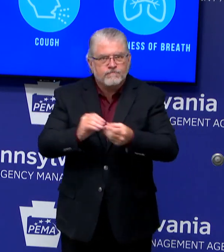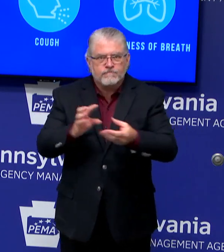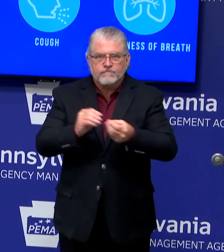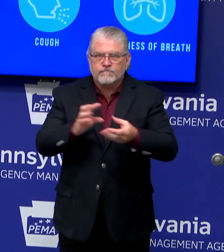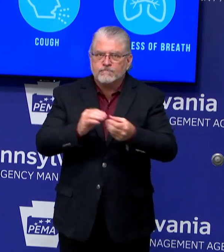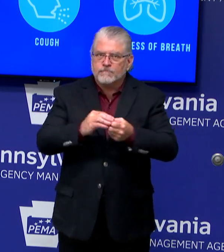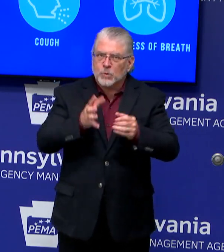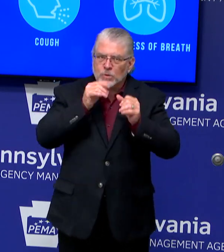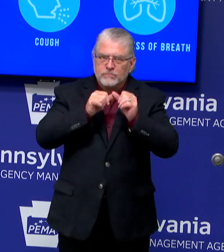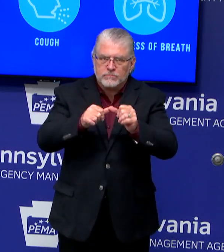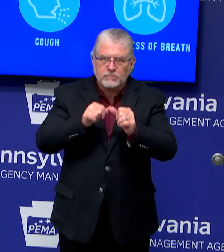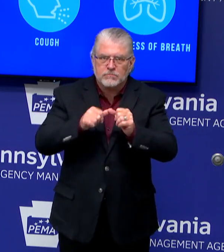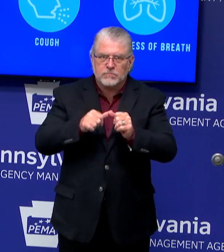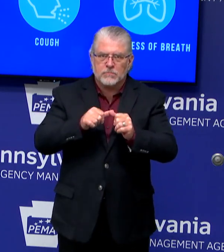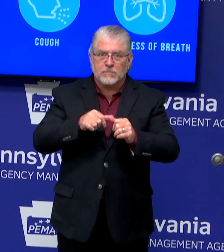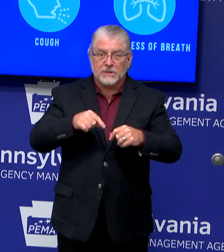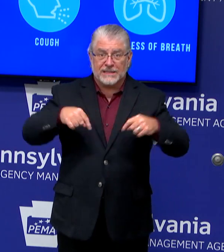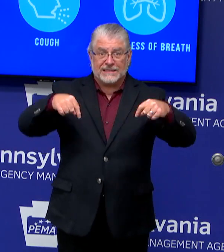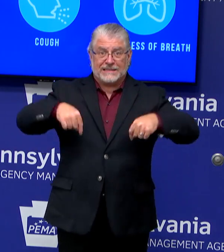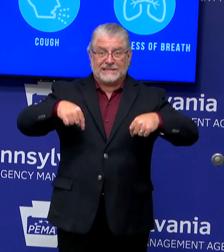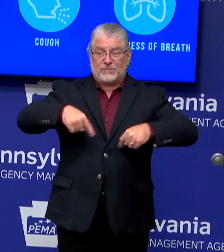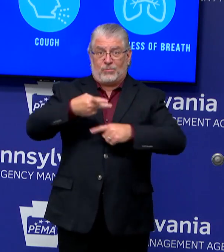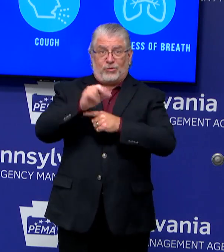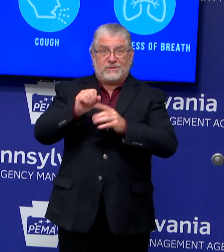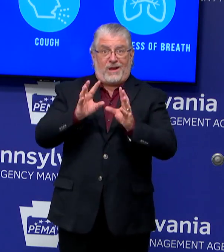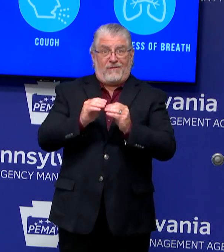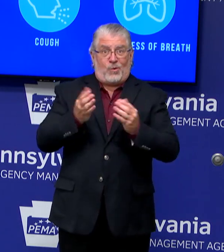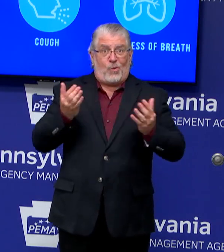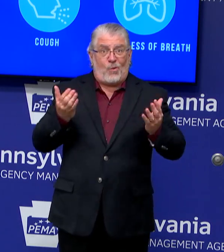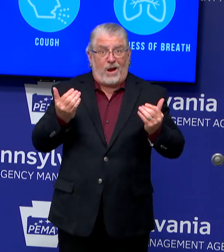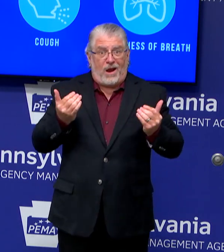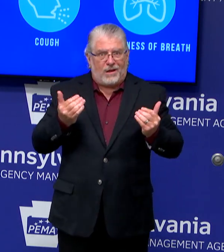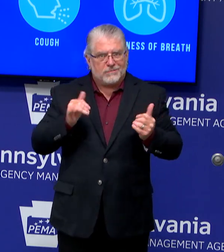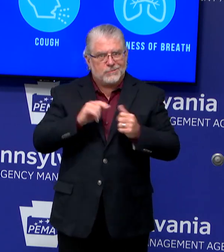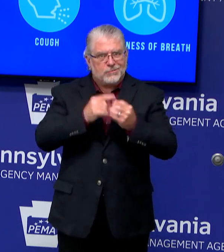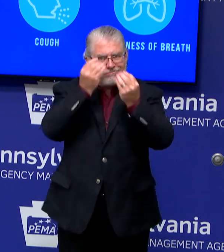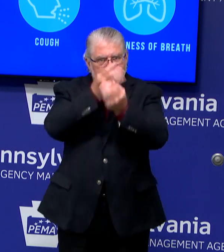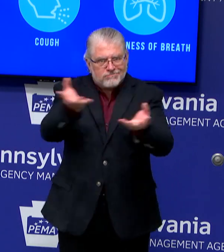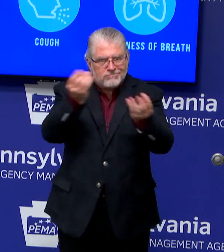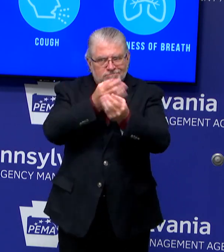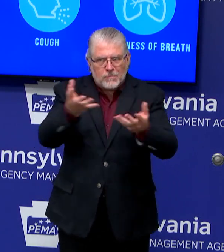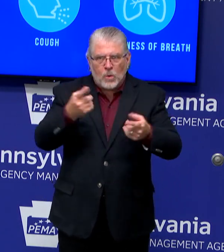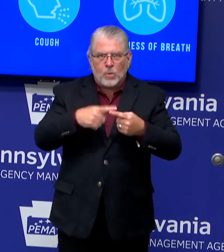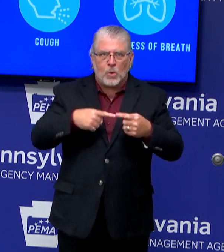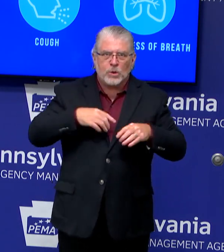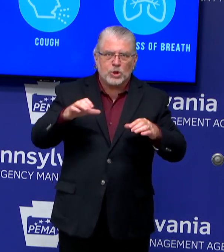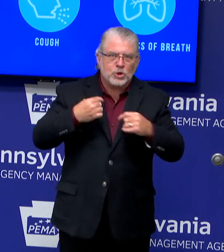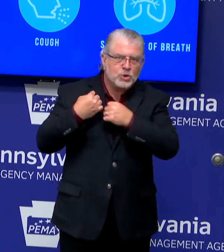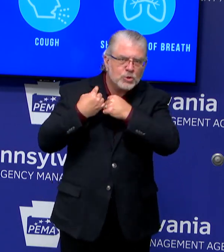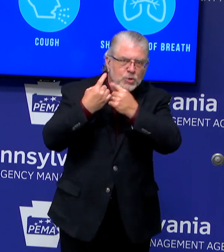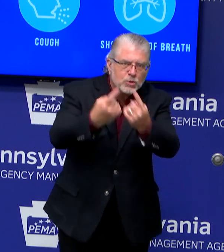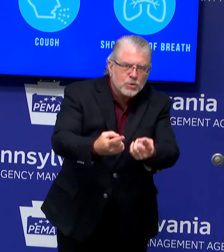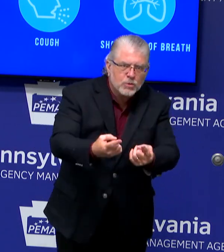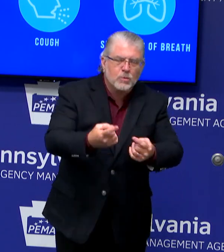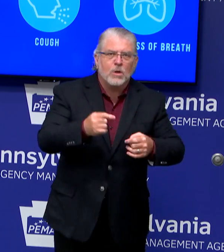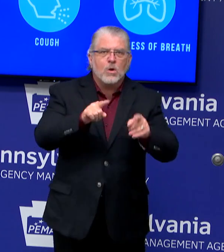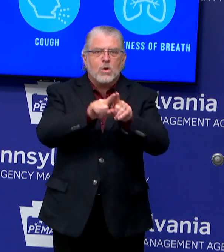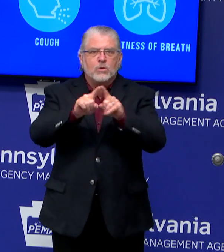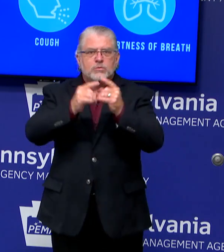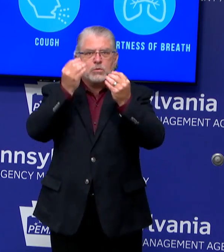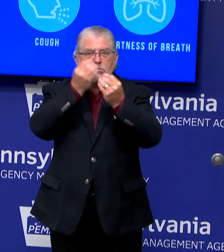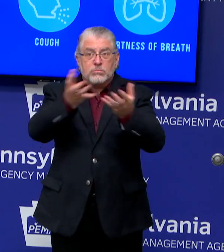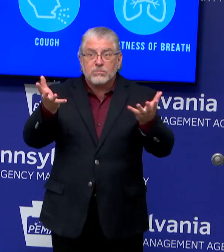the purposes in terms of this press conference, in terms of highlighting the progress that we have made, but then messaging that measures like